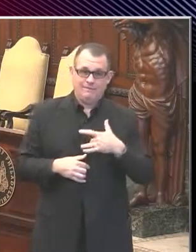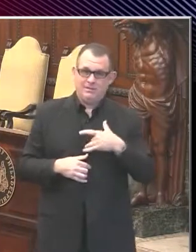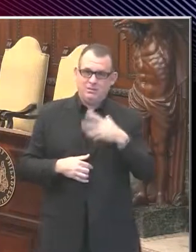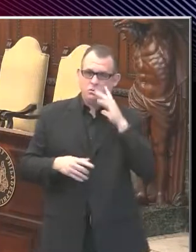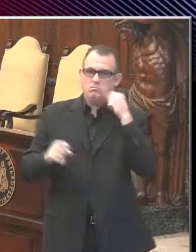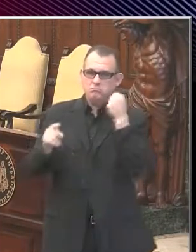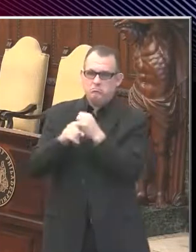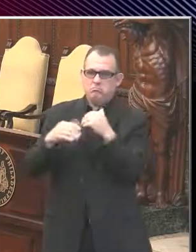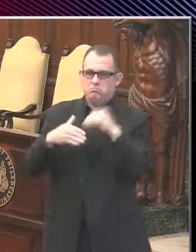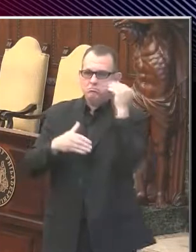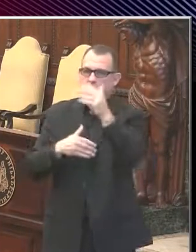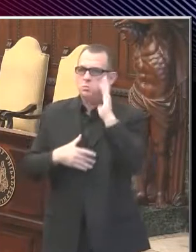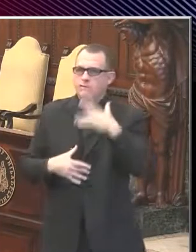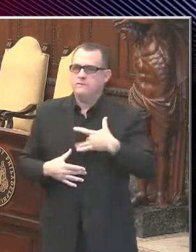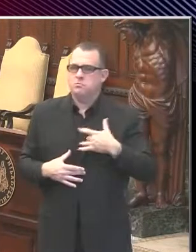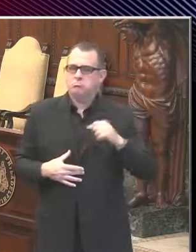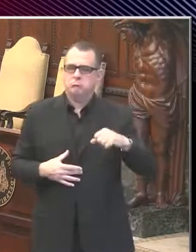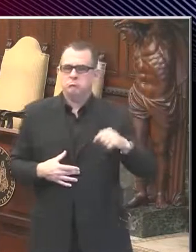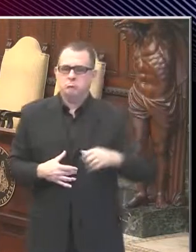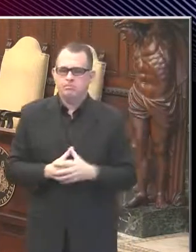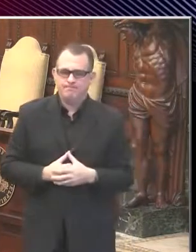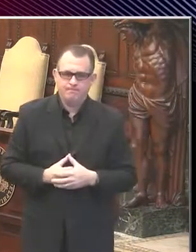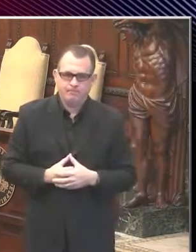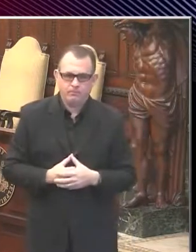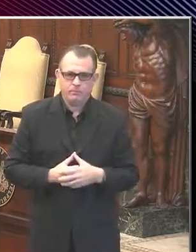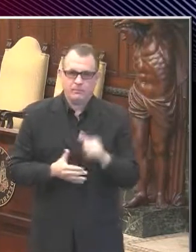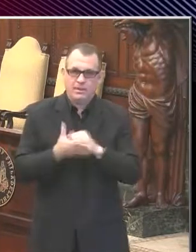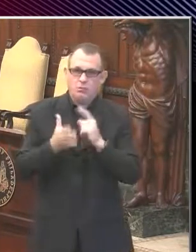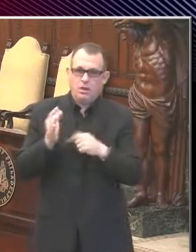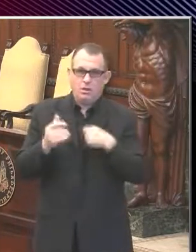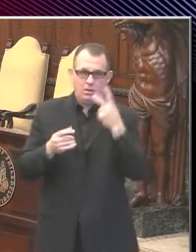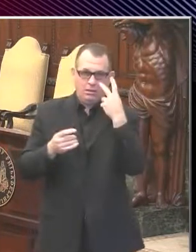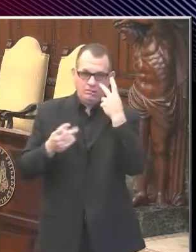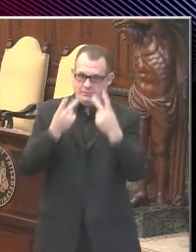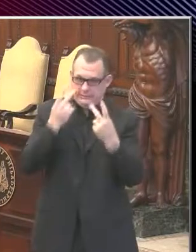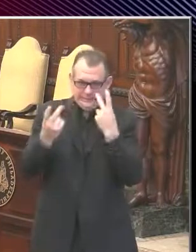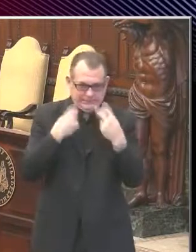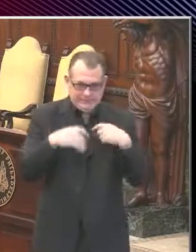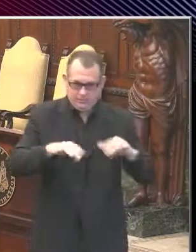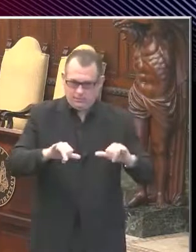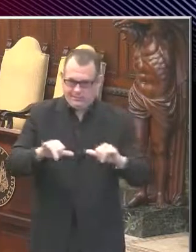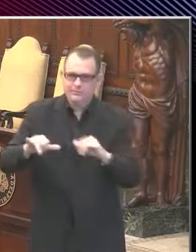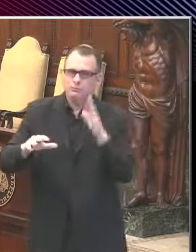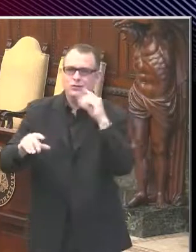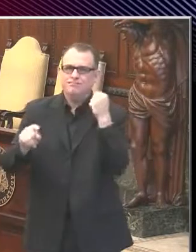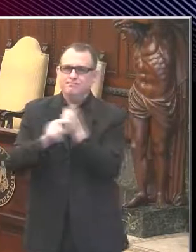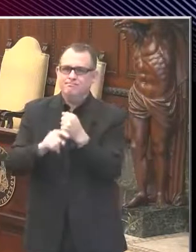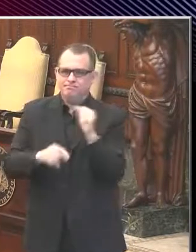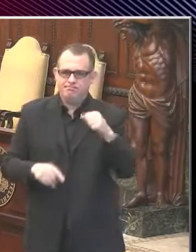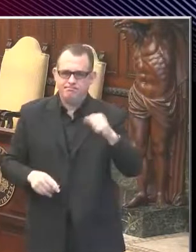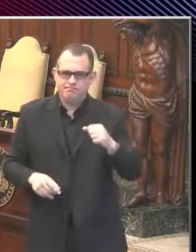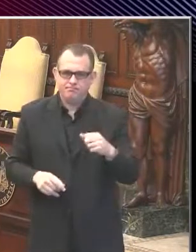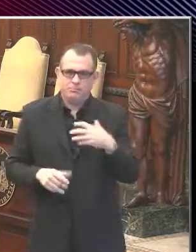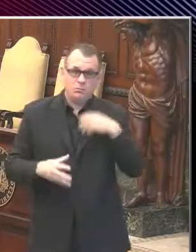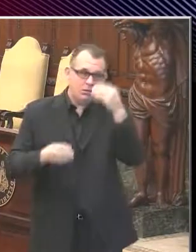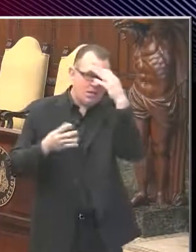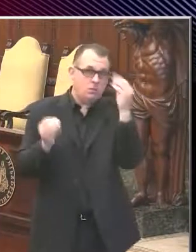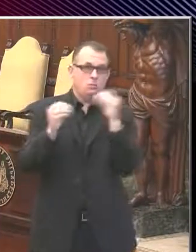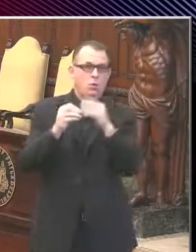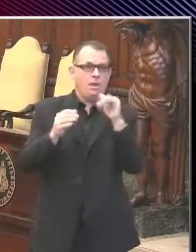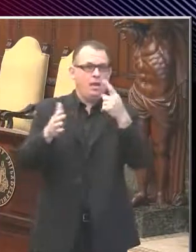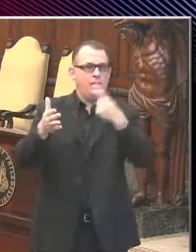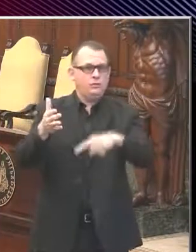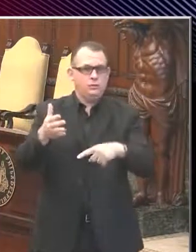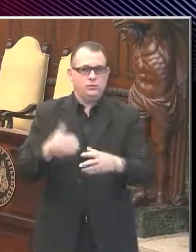As to how we respond to that, that's something that, as I said, we're going to look at and discuss with the industries involved and tell you more with that next week. How much